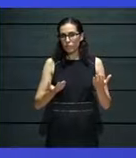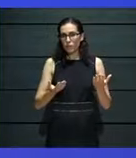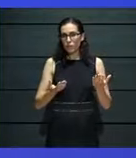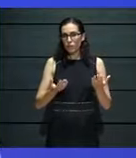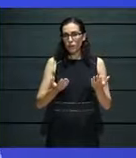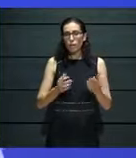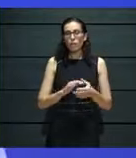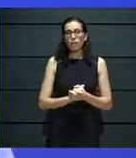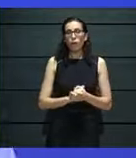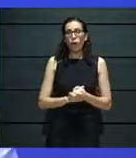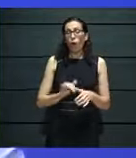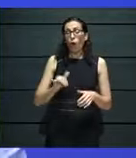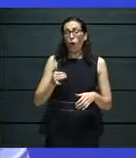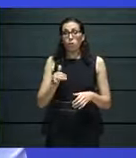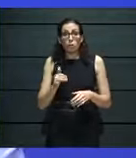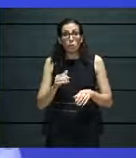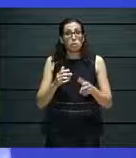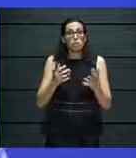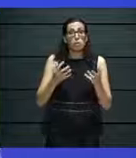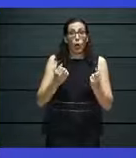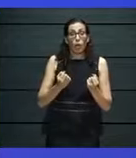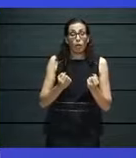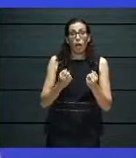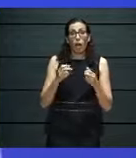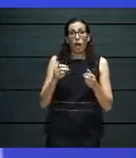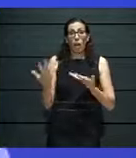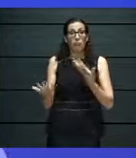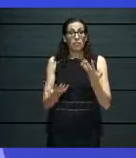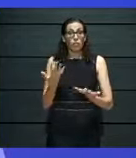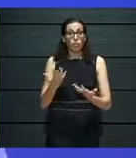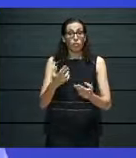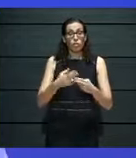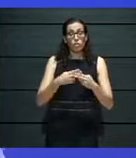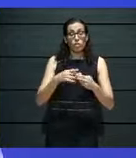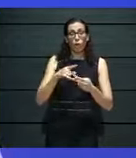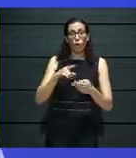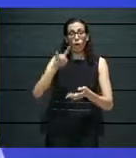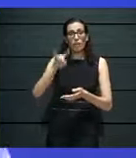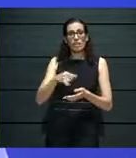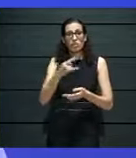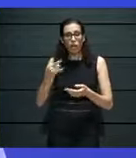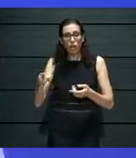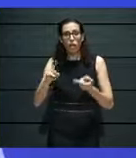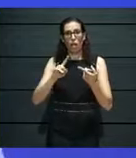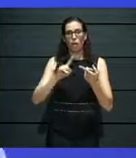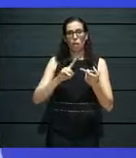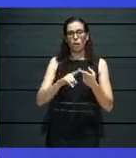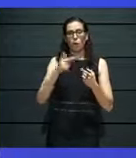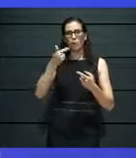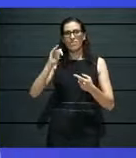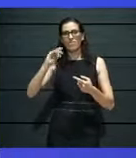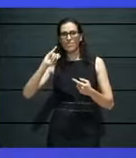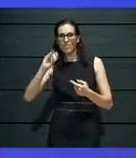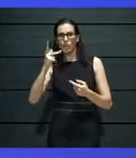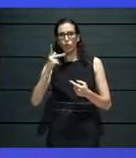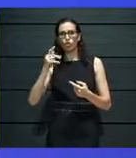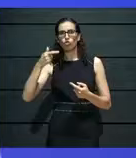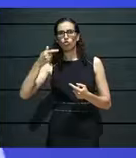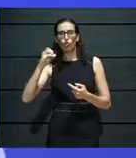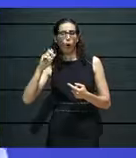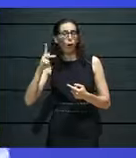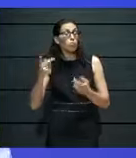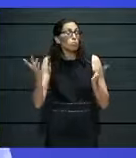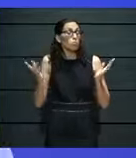project, or maybe having to use Instagram for another kind of project. So, it's wanting to be able to engage with the people who really know this.